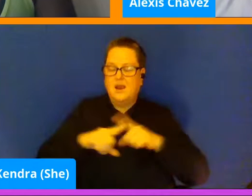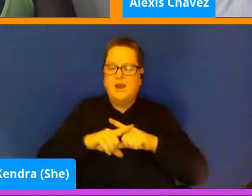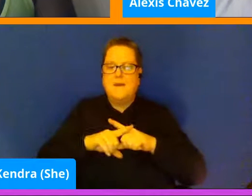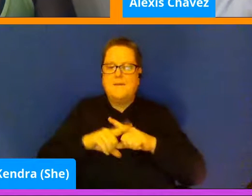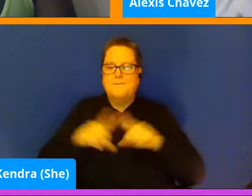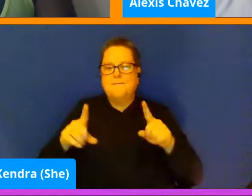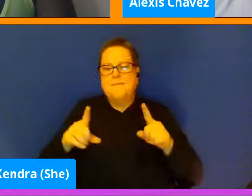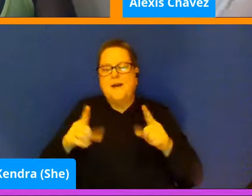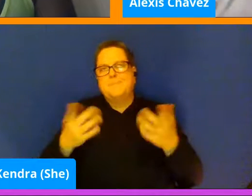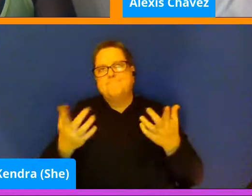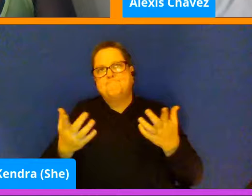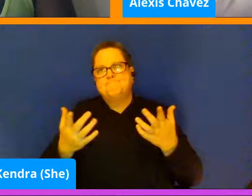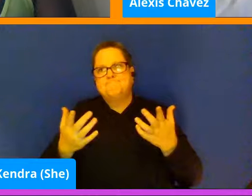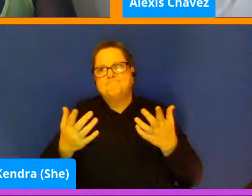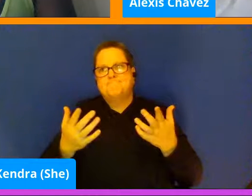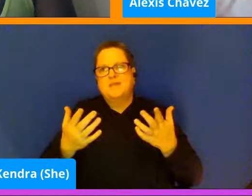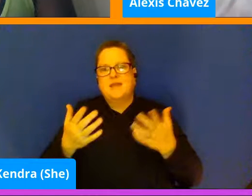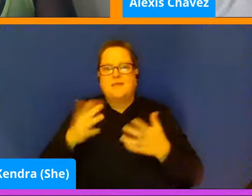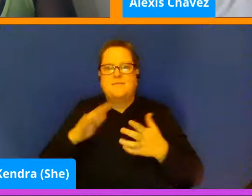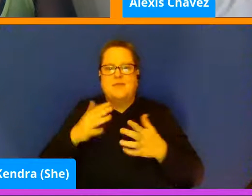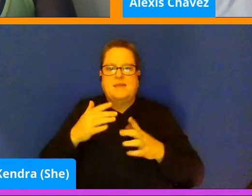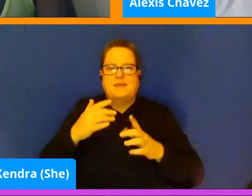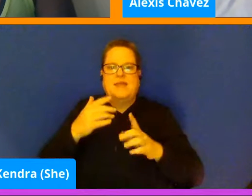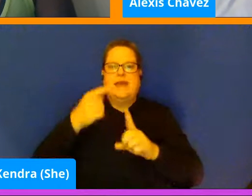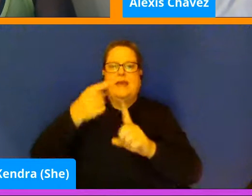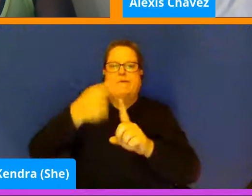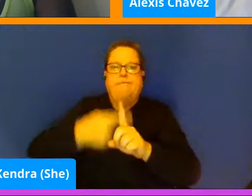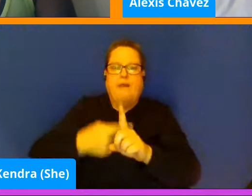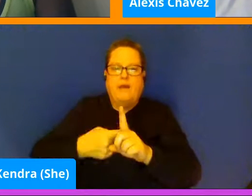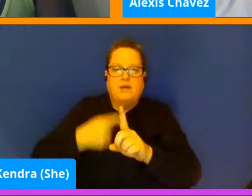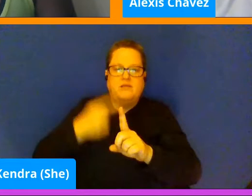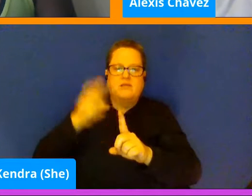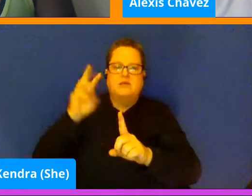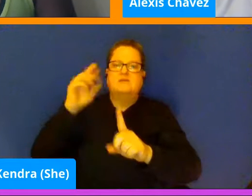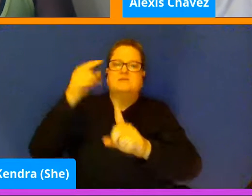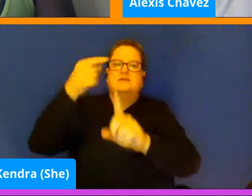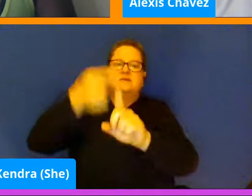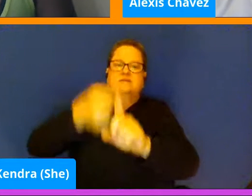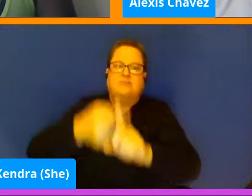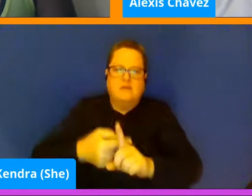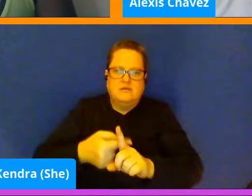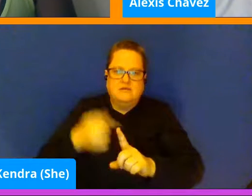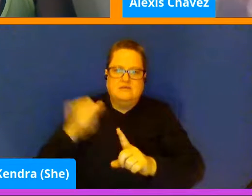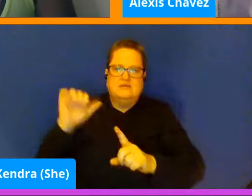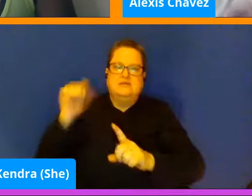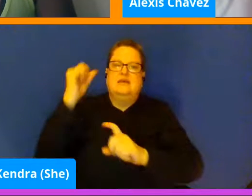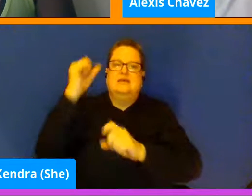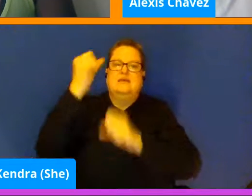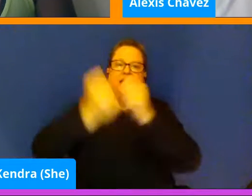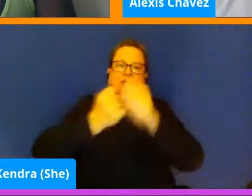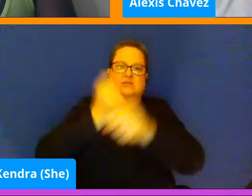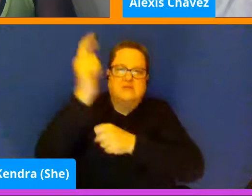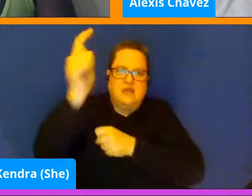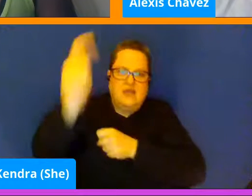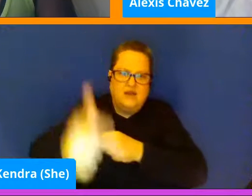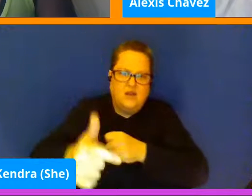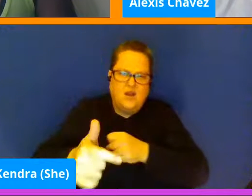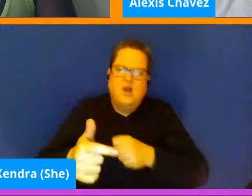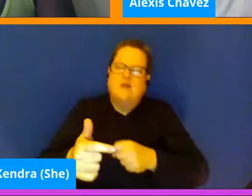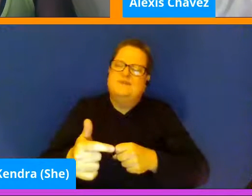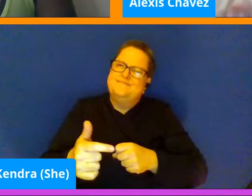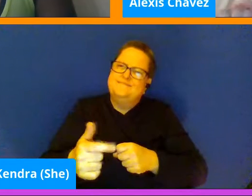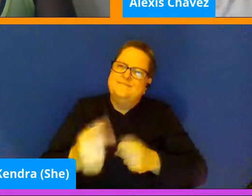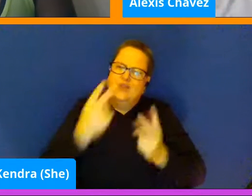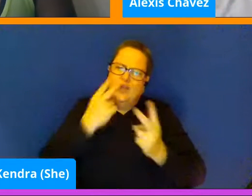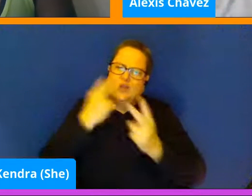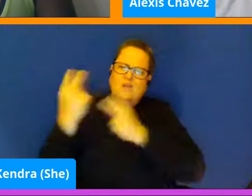month, six months, a year, ten years down the road, we look back and we say, you know, I can appreciate that for what it was and